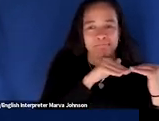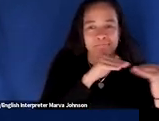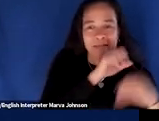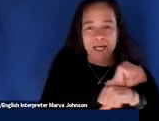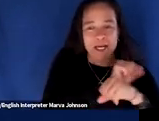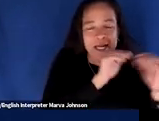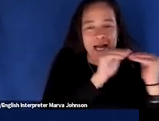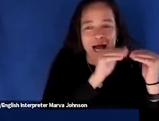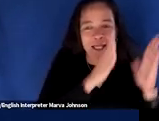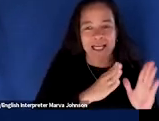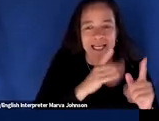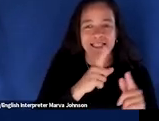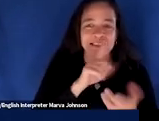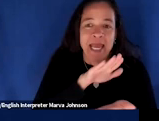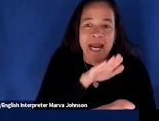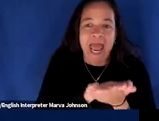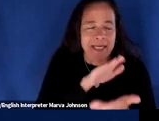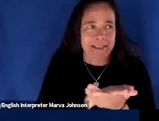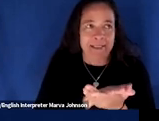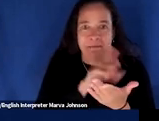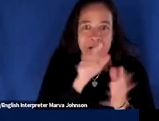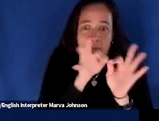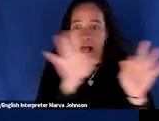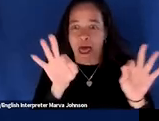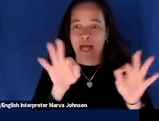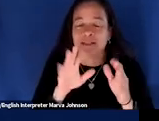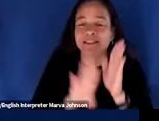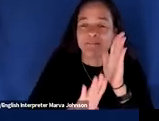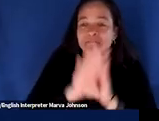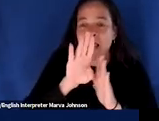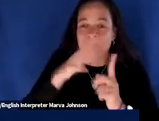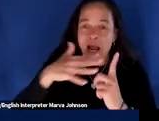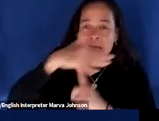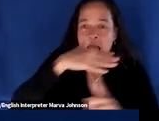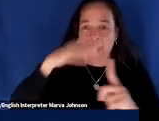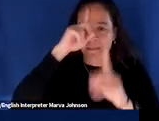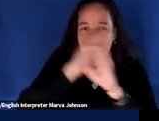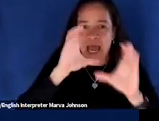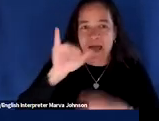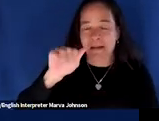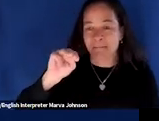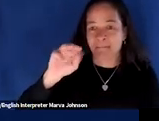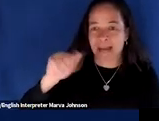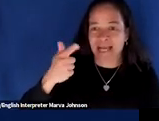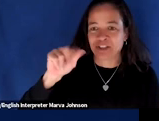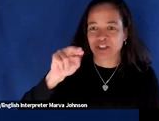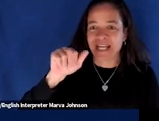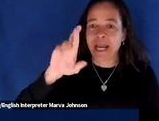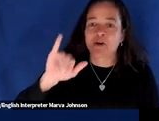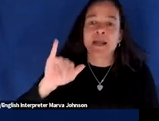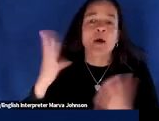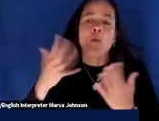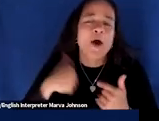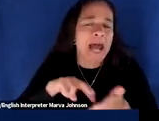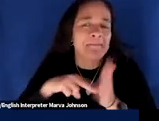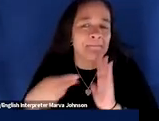say is to develop a climate imaginary um but here's here's what i mean by this and here's what some of us scholars are talking about when we say